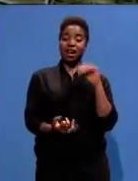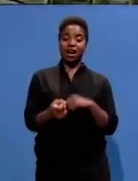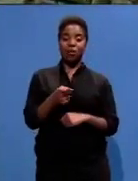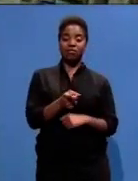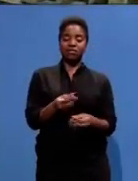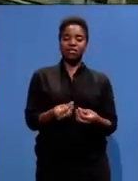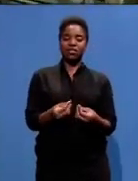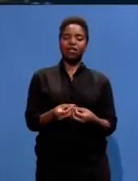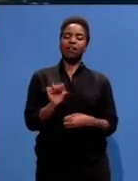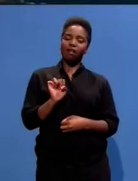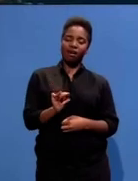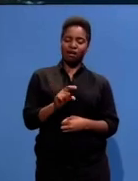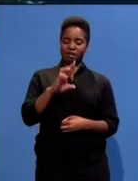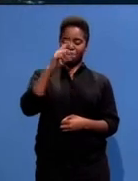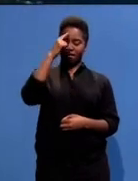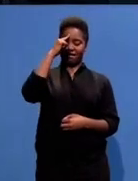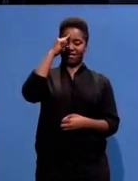is a poignant reminder.